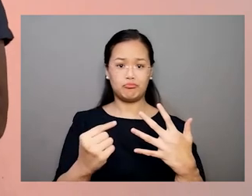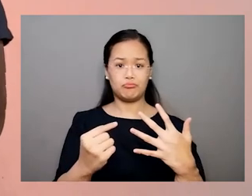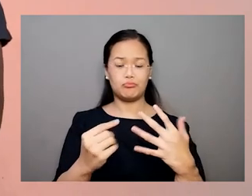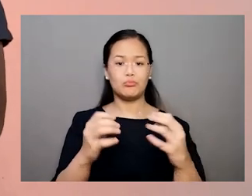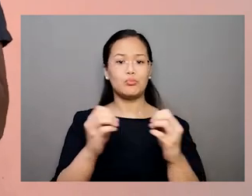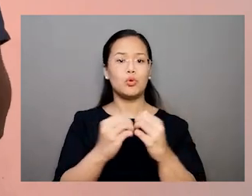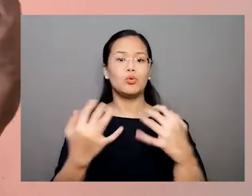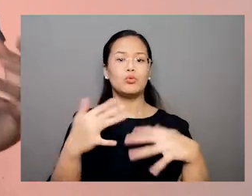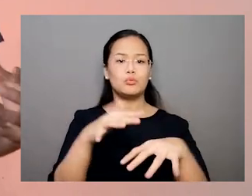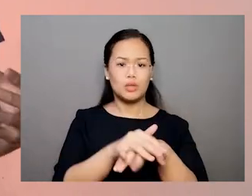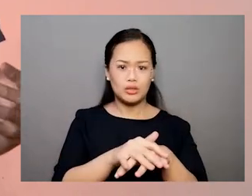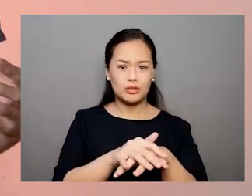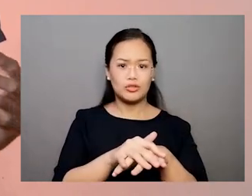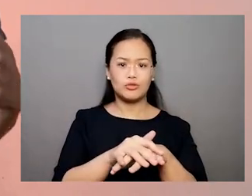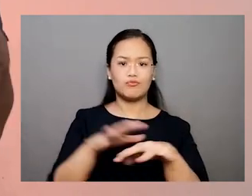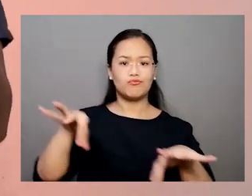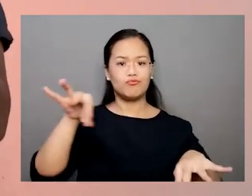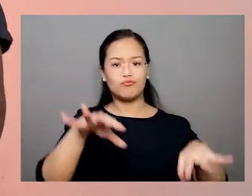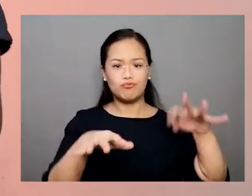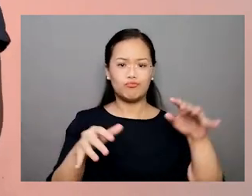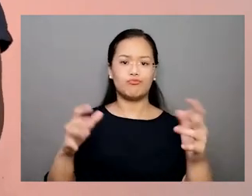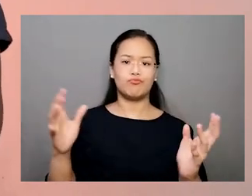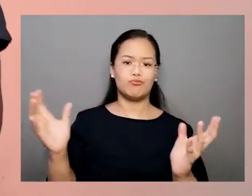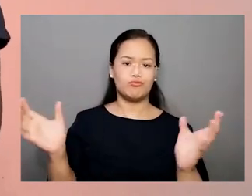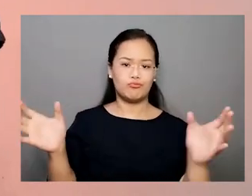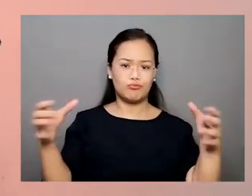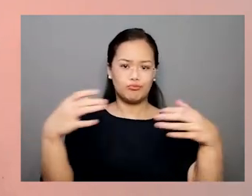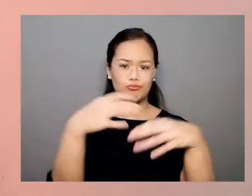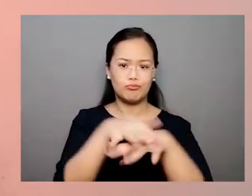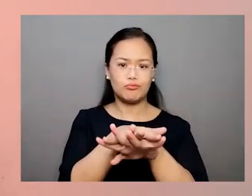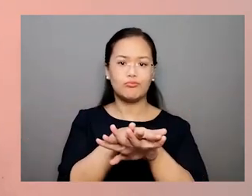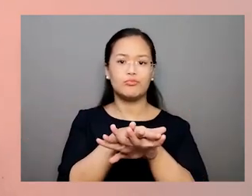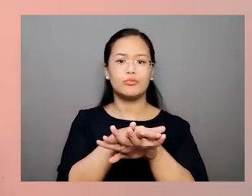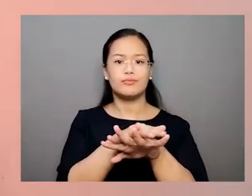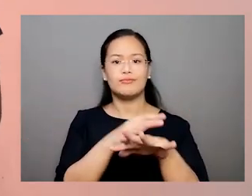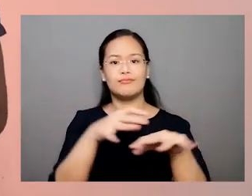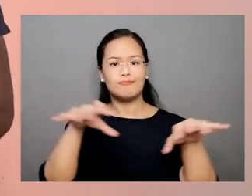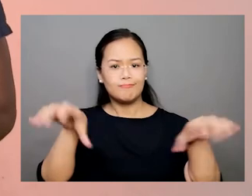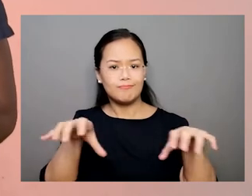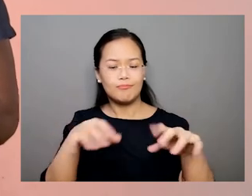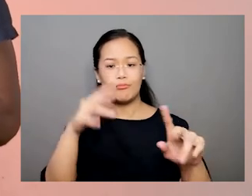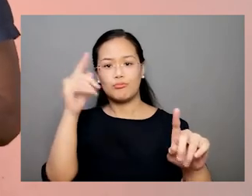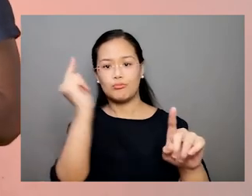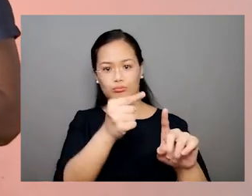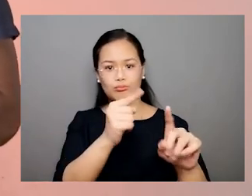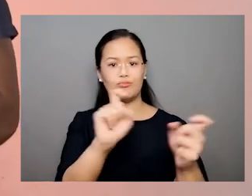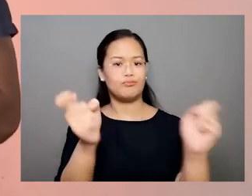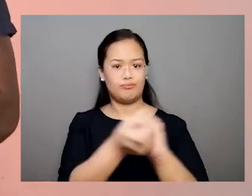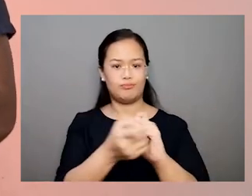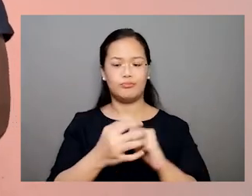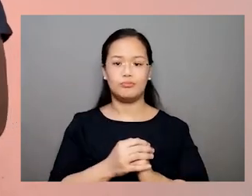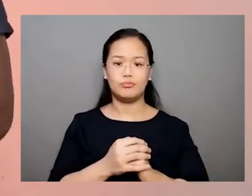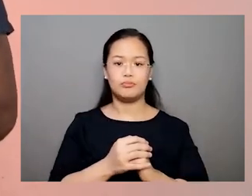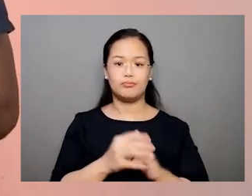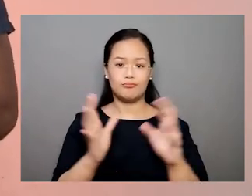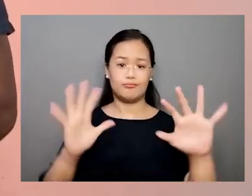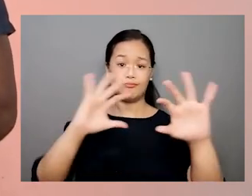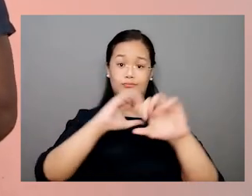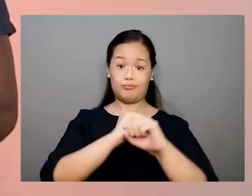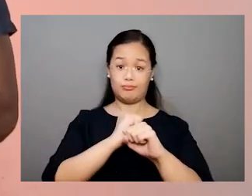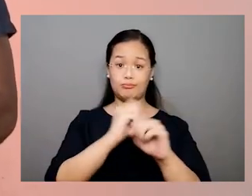leads to cooperation and collective action leading to change. To summarize,